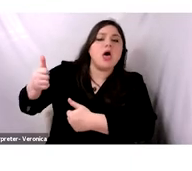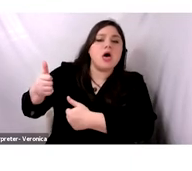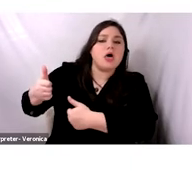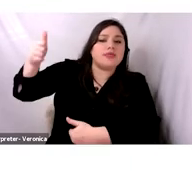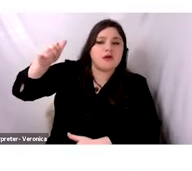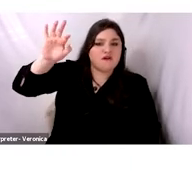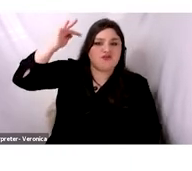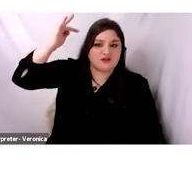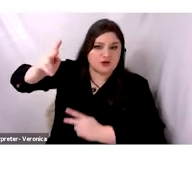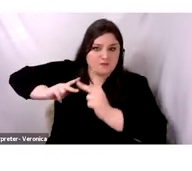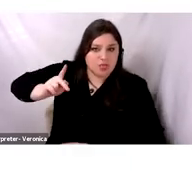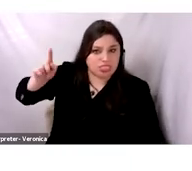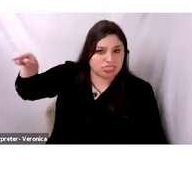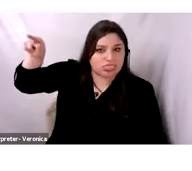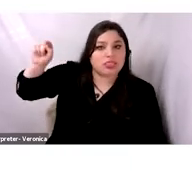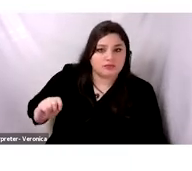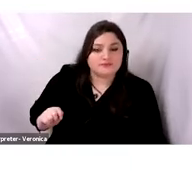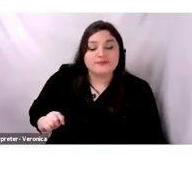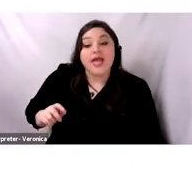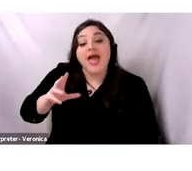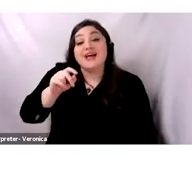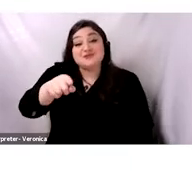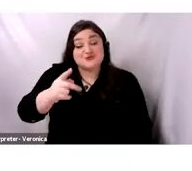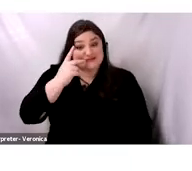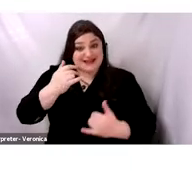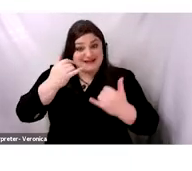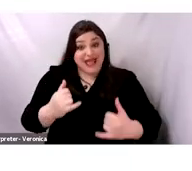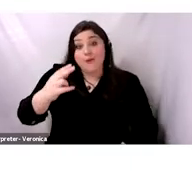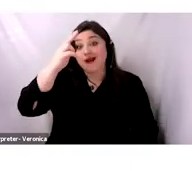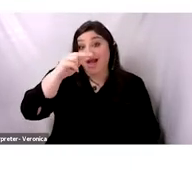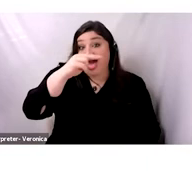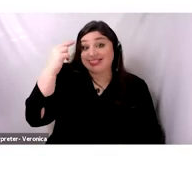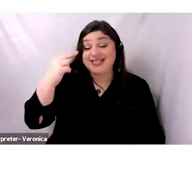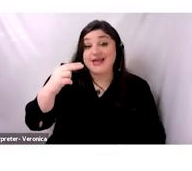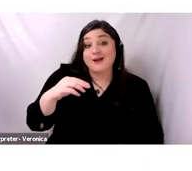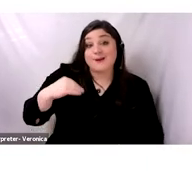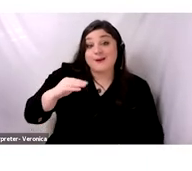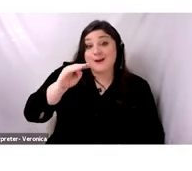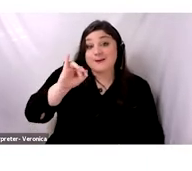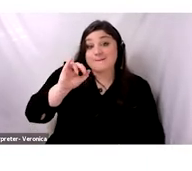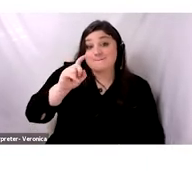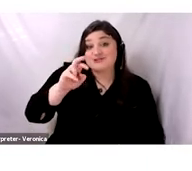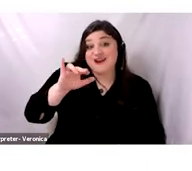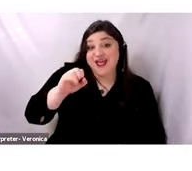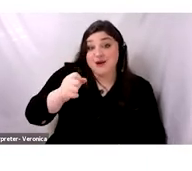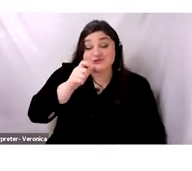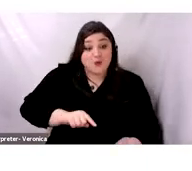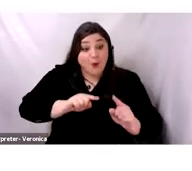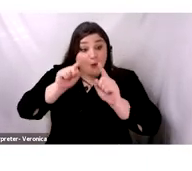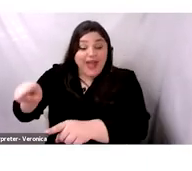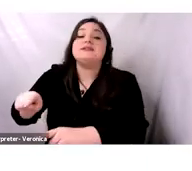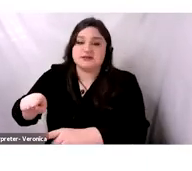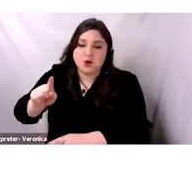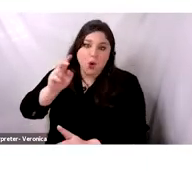says is that Catholic missionaries played a major role in recruiting the children as